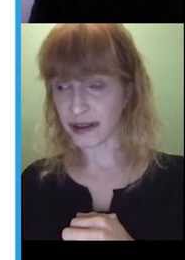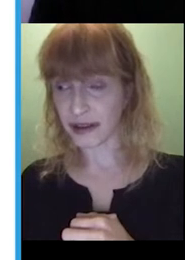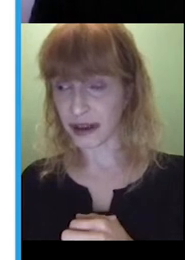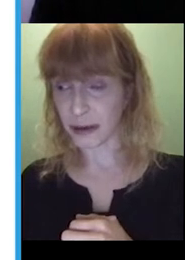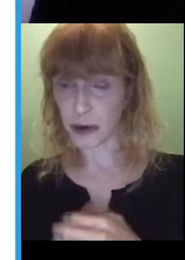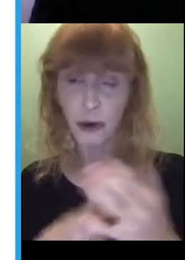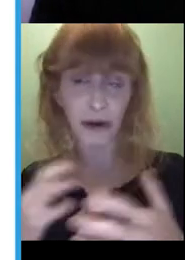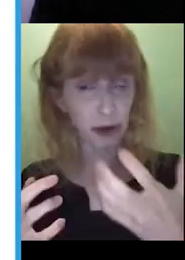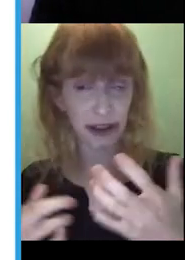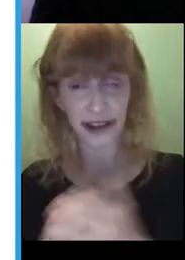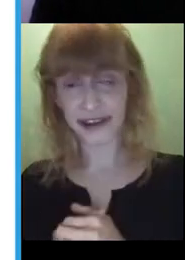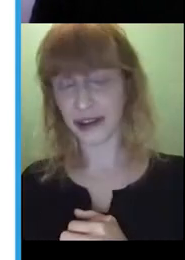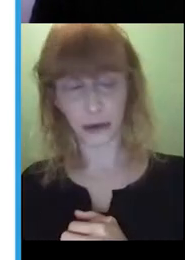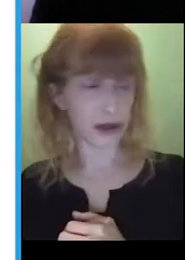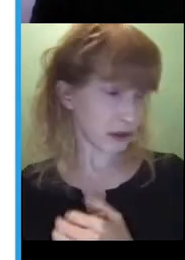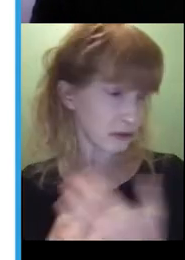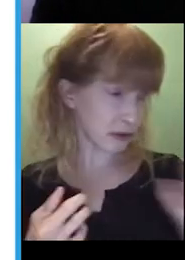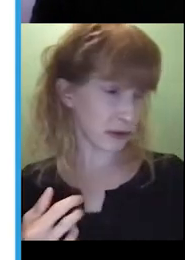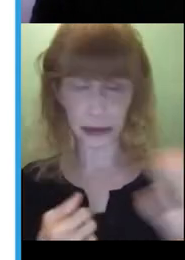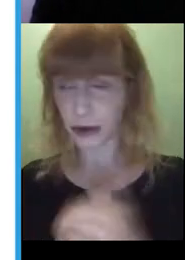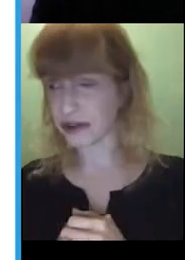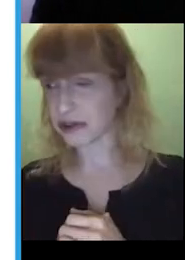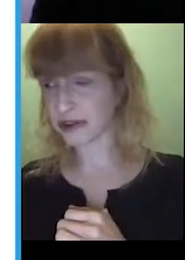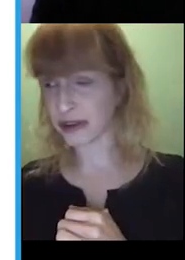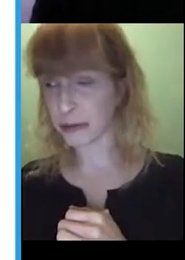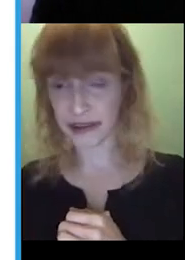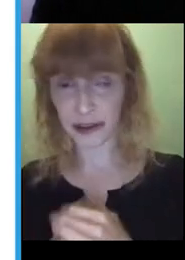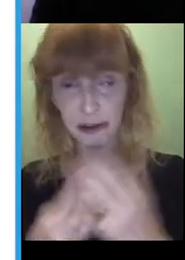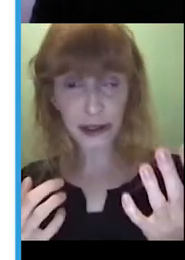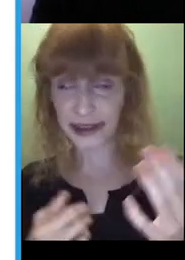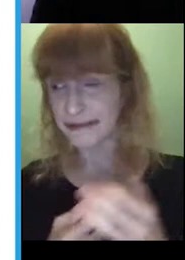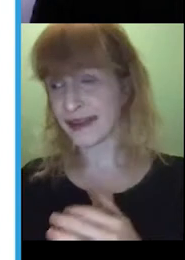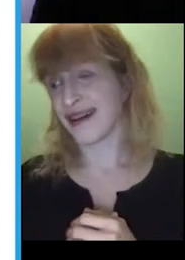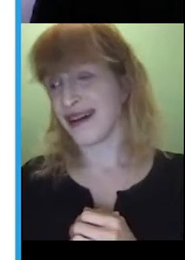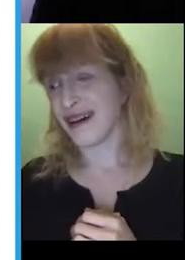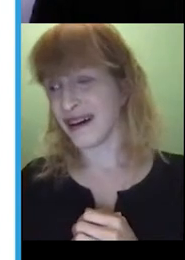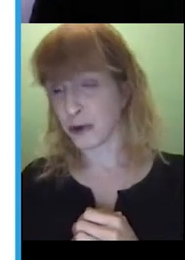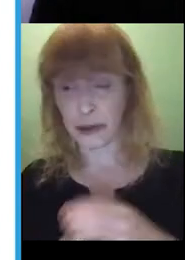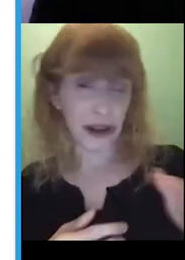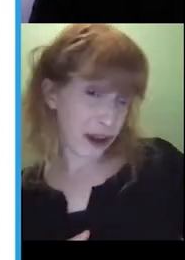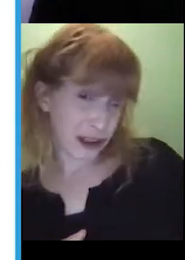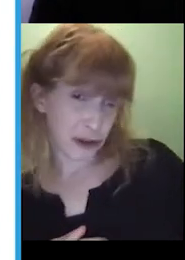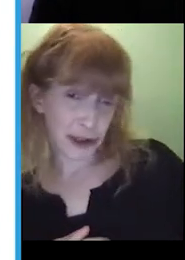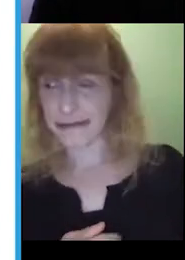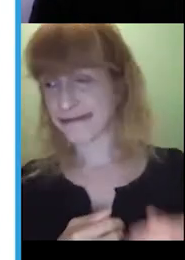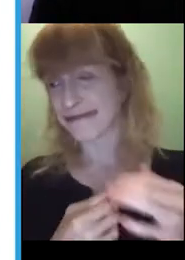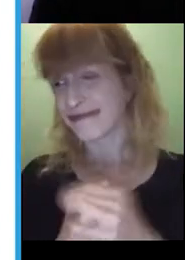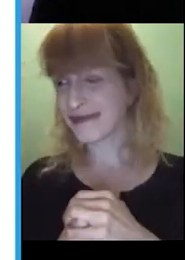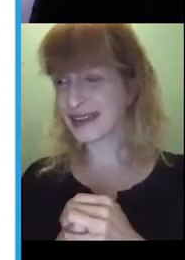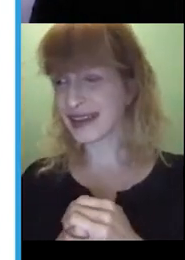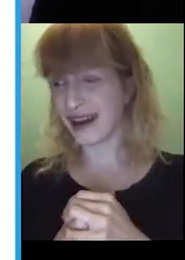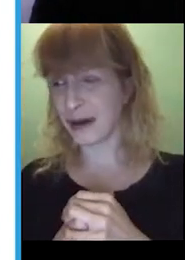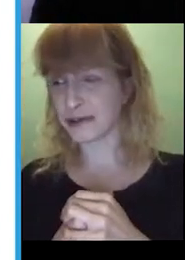providing, you know, a one-word answer, like we're talking about where Spot's, they might say doggy or they might sign doggy.